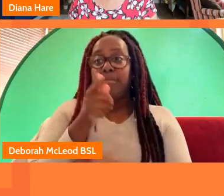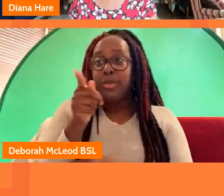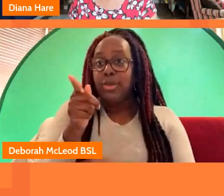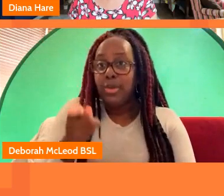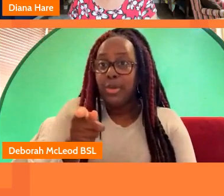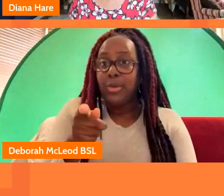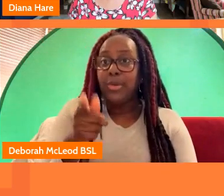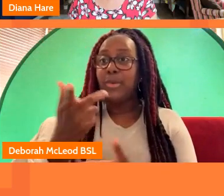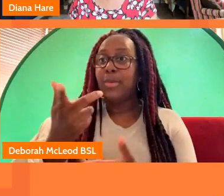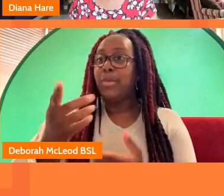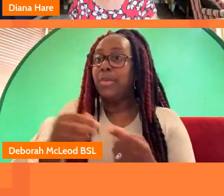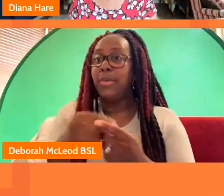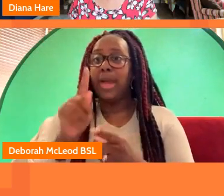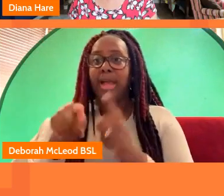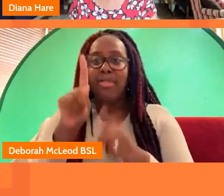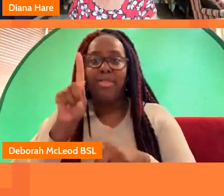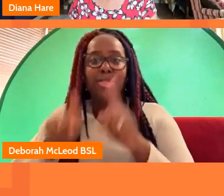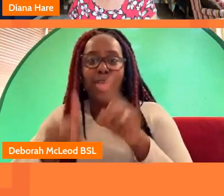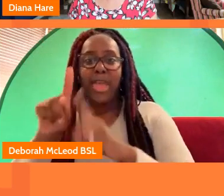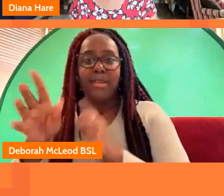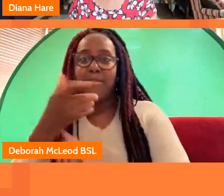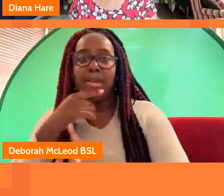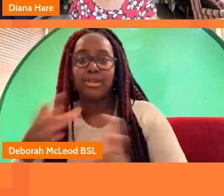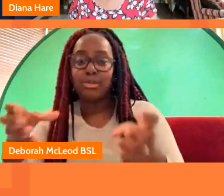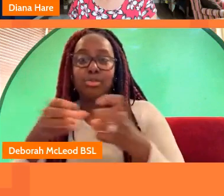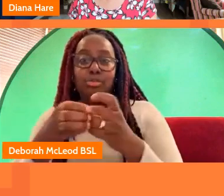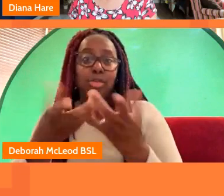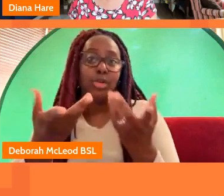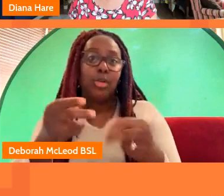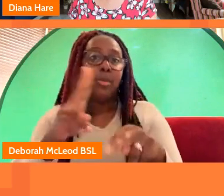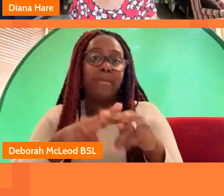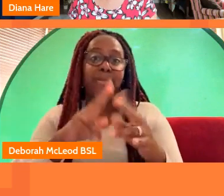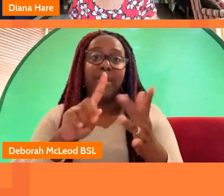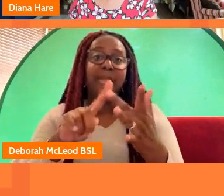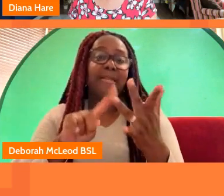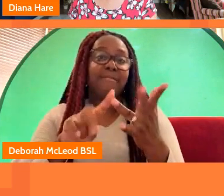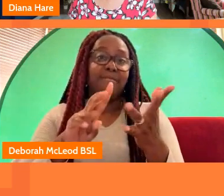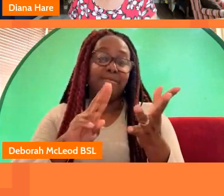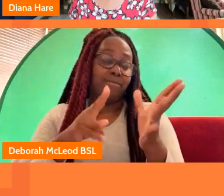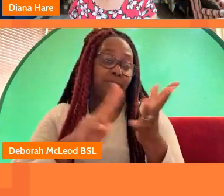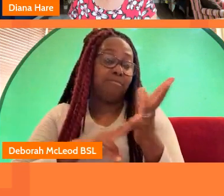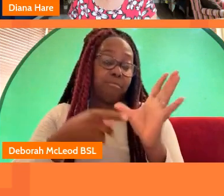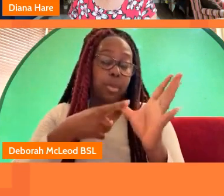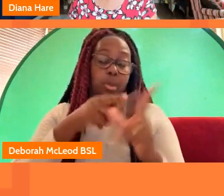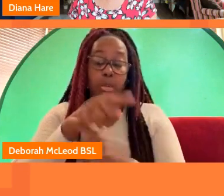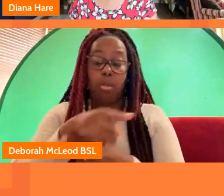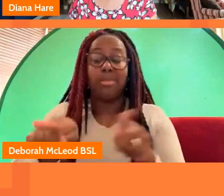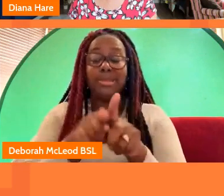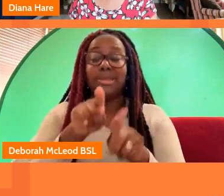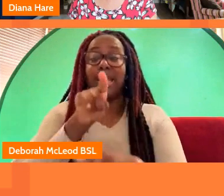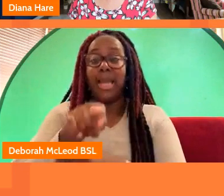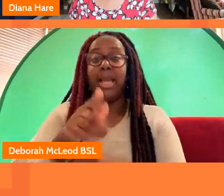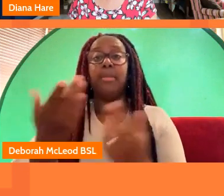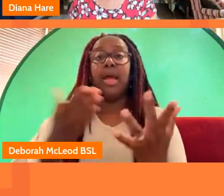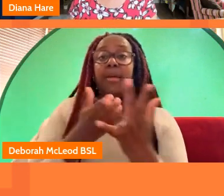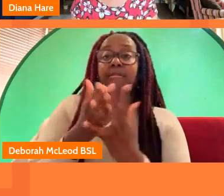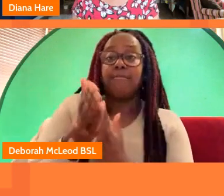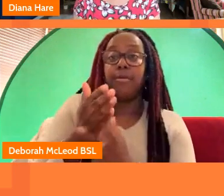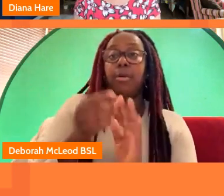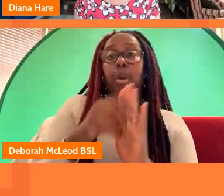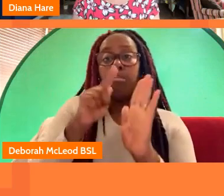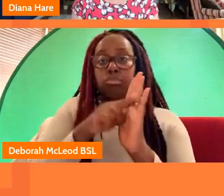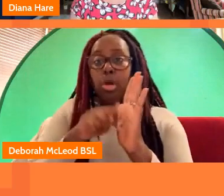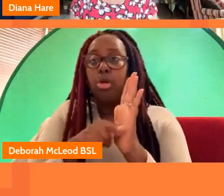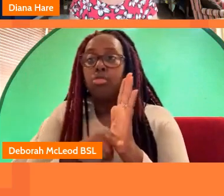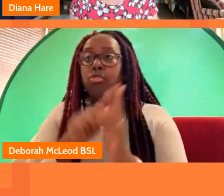new which is just really exciting and brilliant um i think we you know we've done things even through our programs and maddie